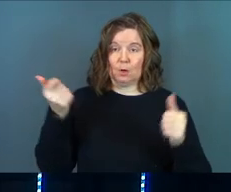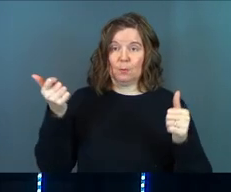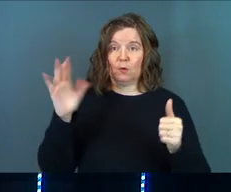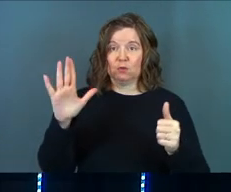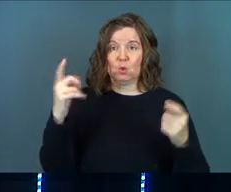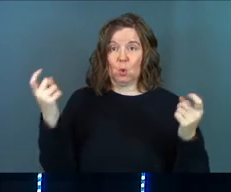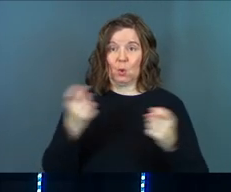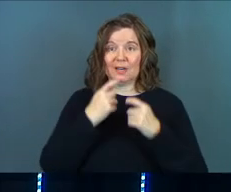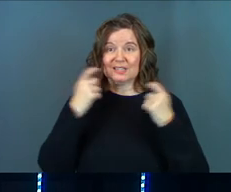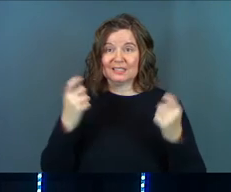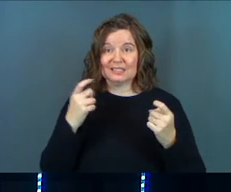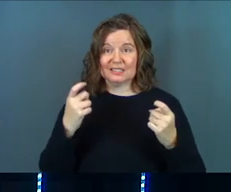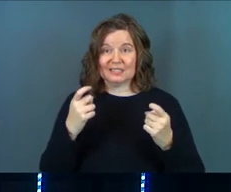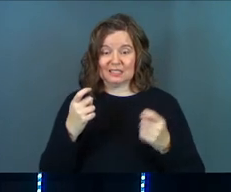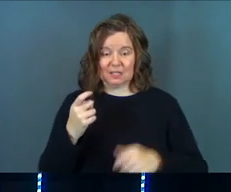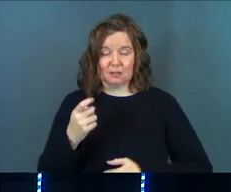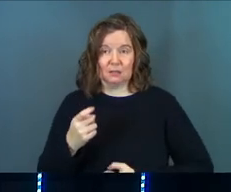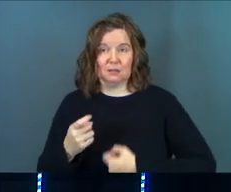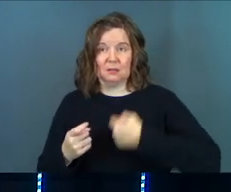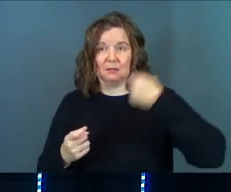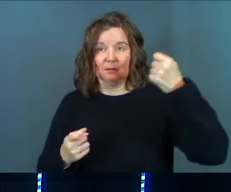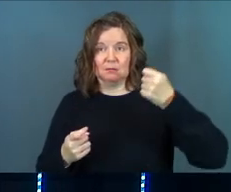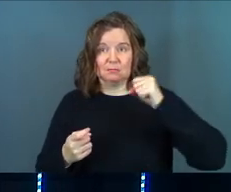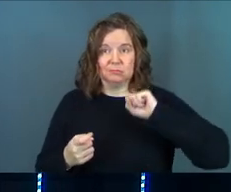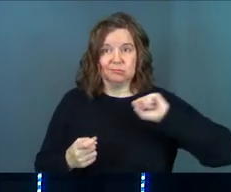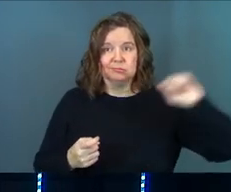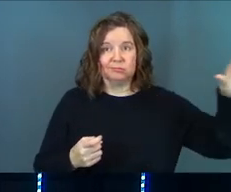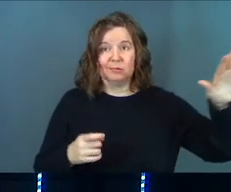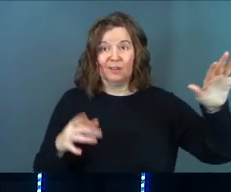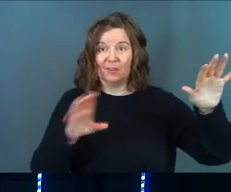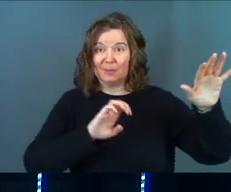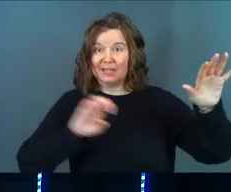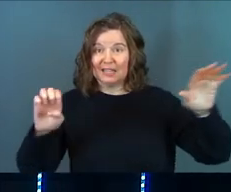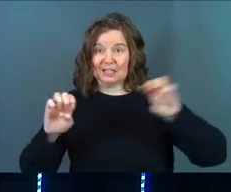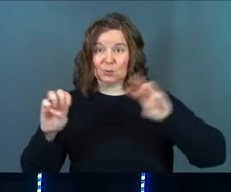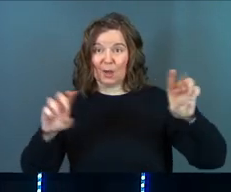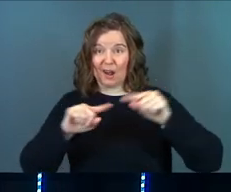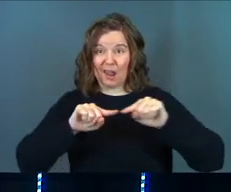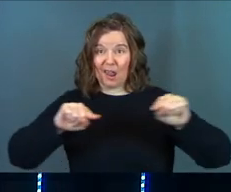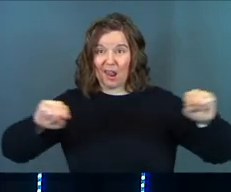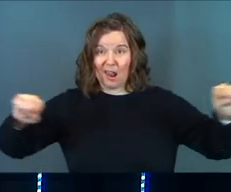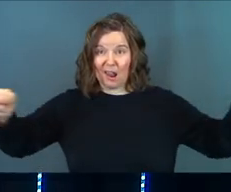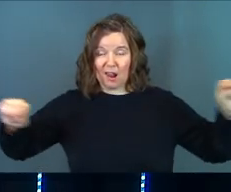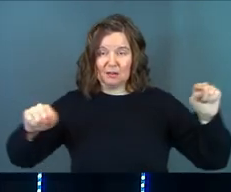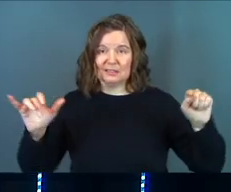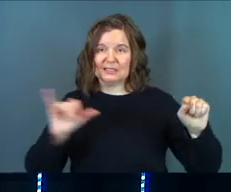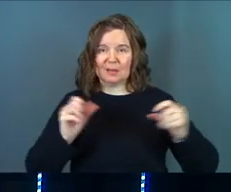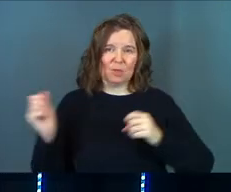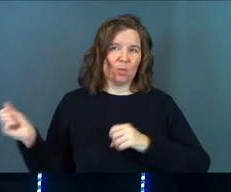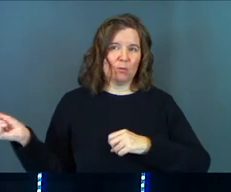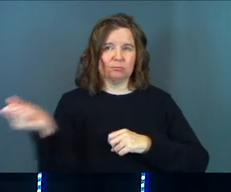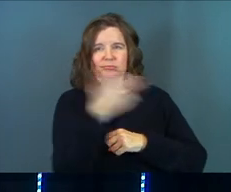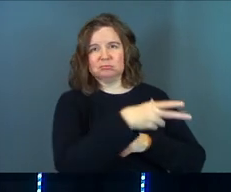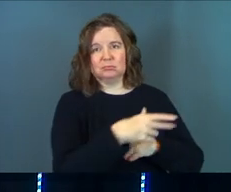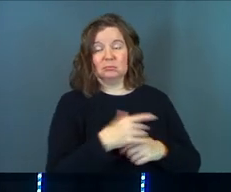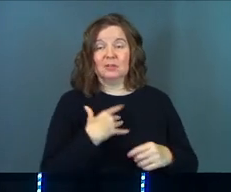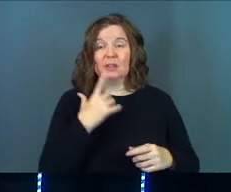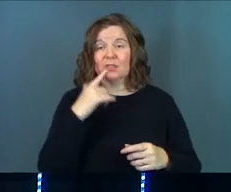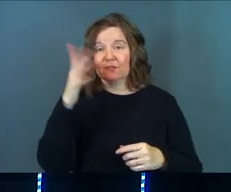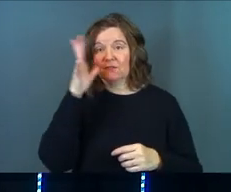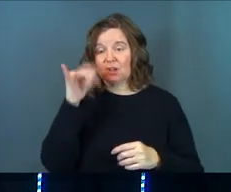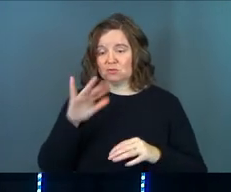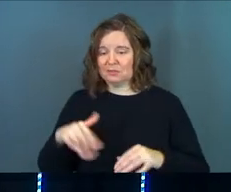sins as far from us as the east is from the west. The Lord is like a father to his children. Look how much he understands us.